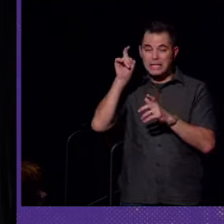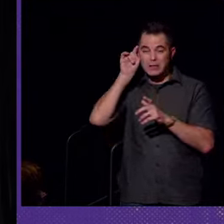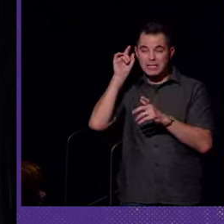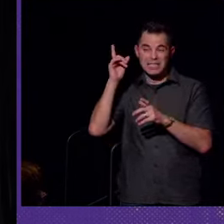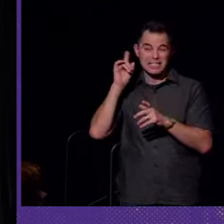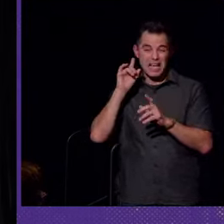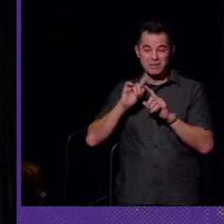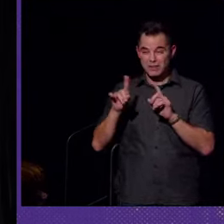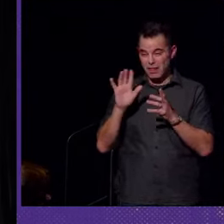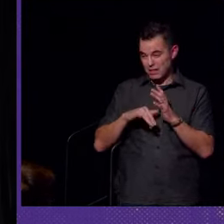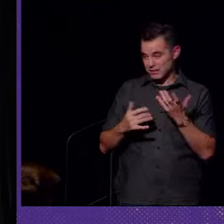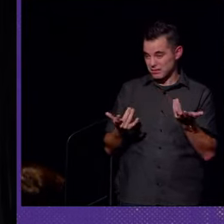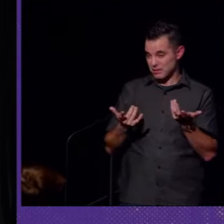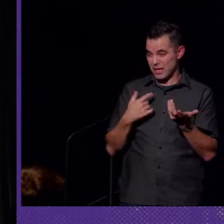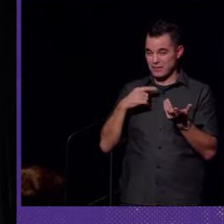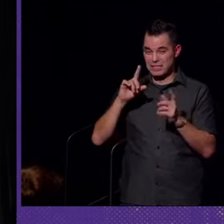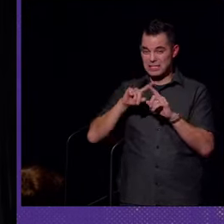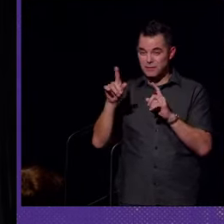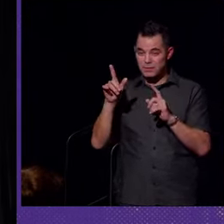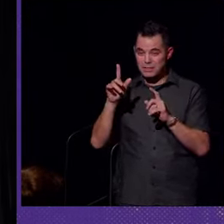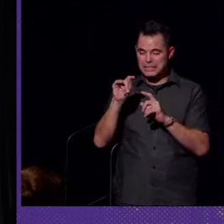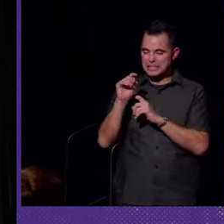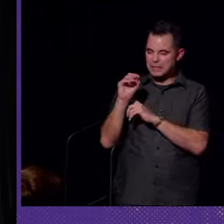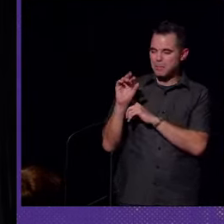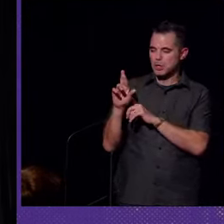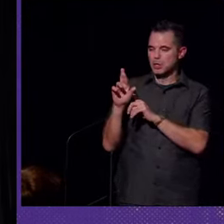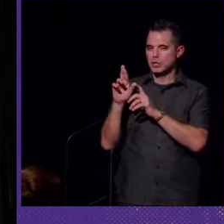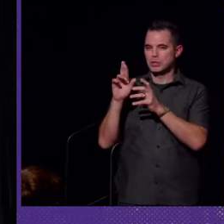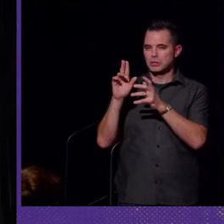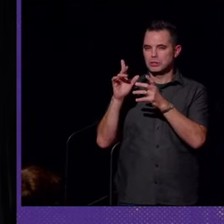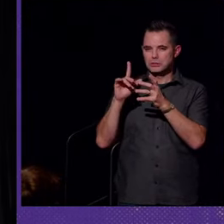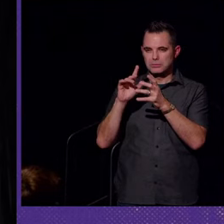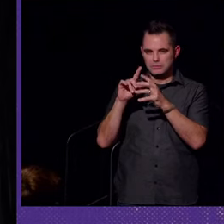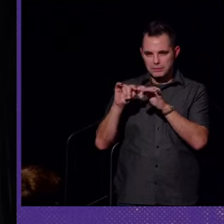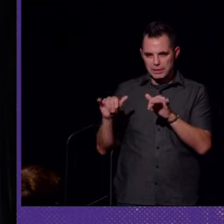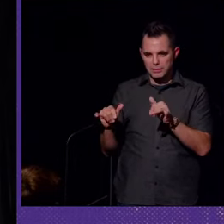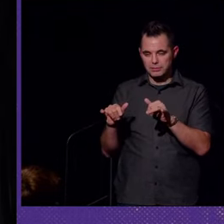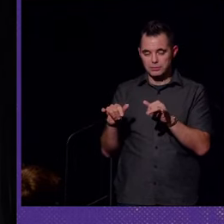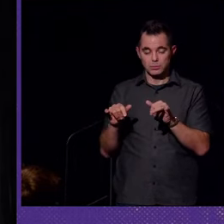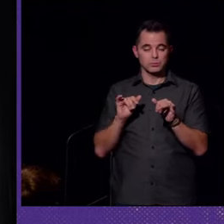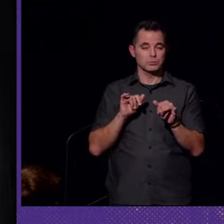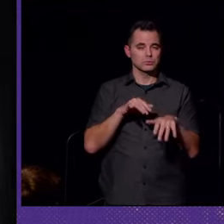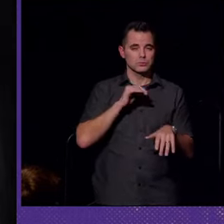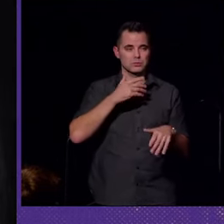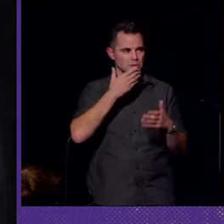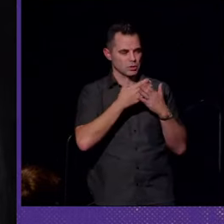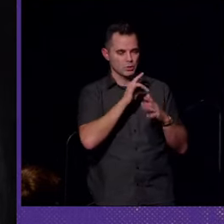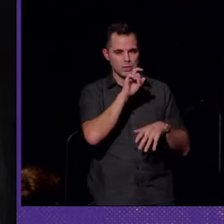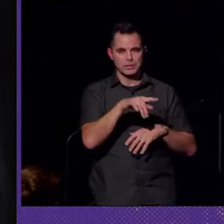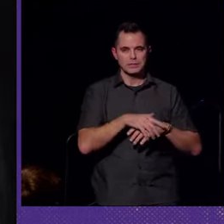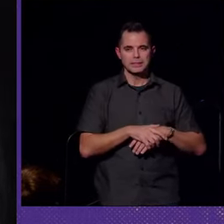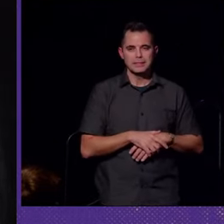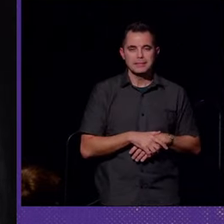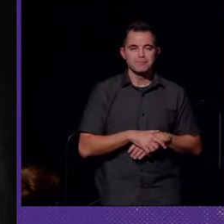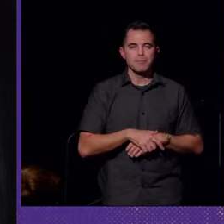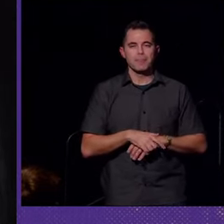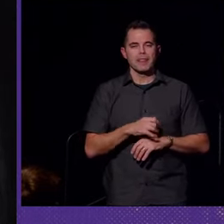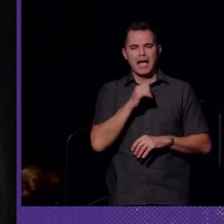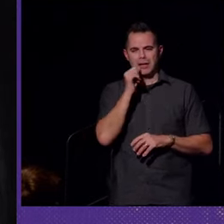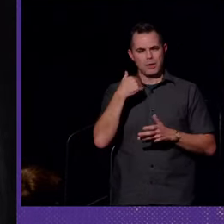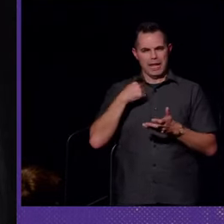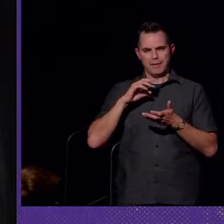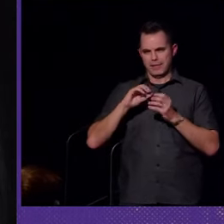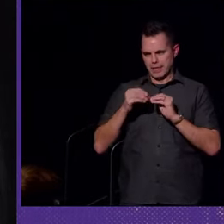sound differently? Do they have different timbers, et cetera? That's a great question. Um, I don't have the